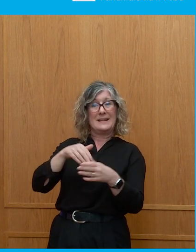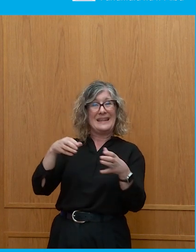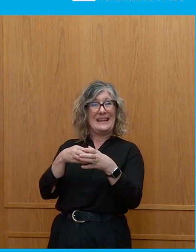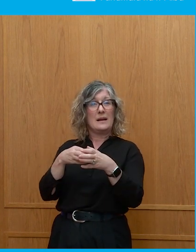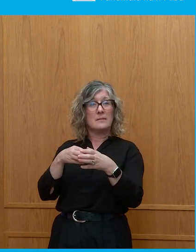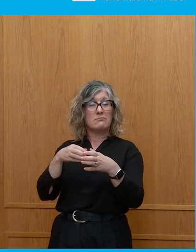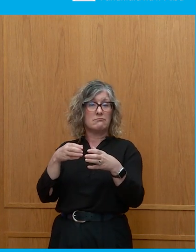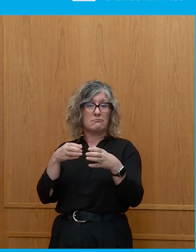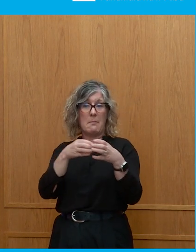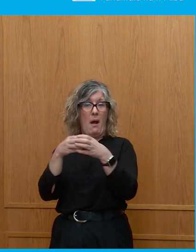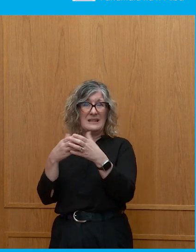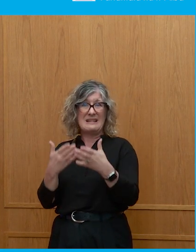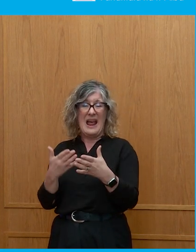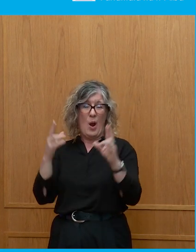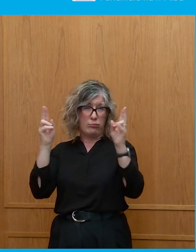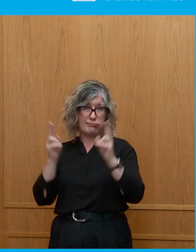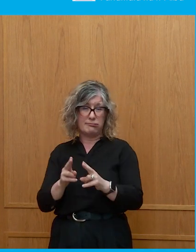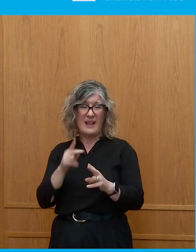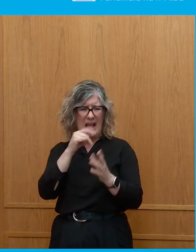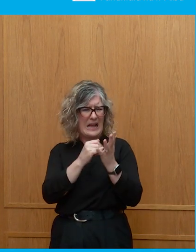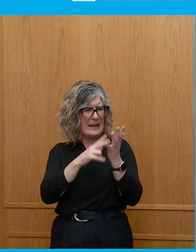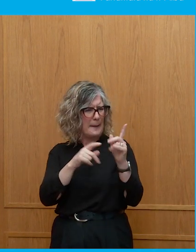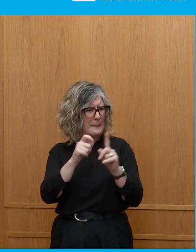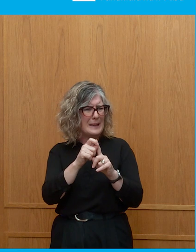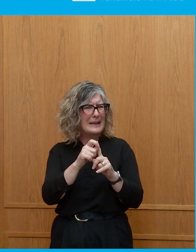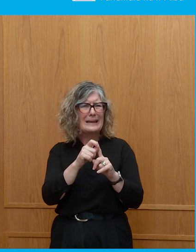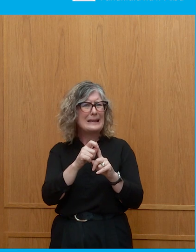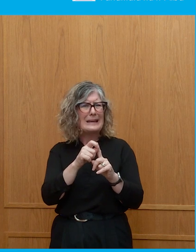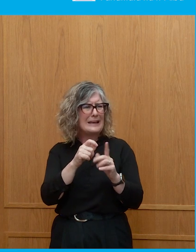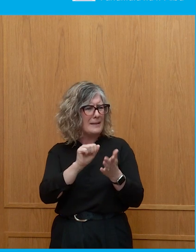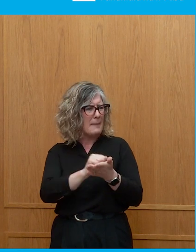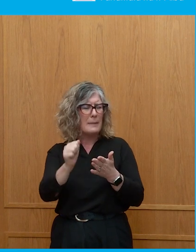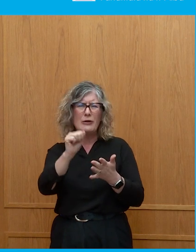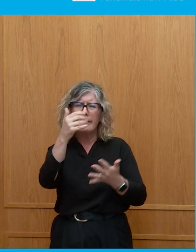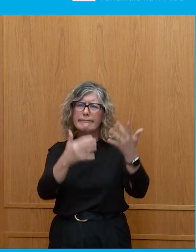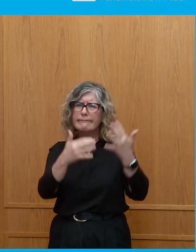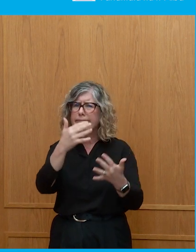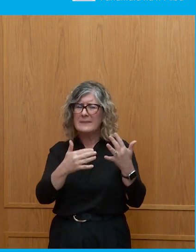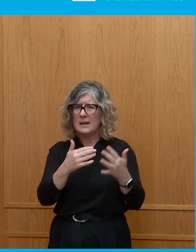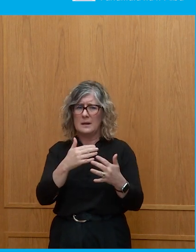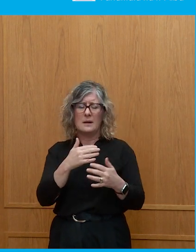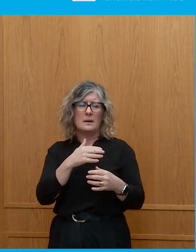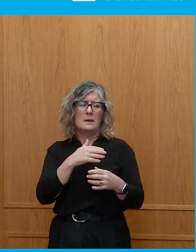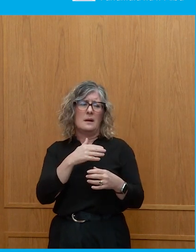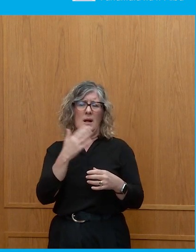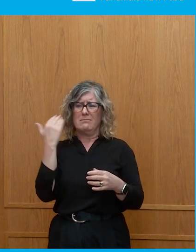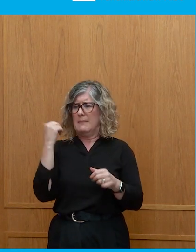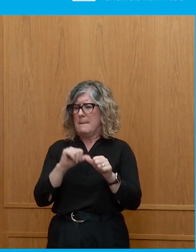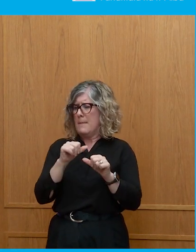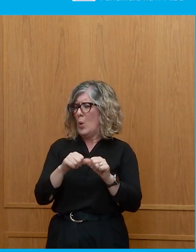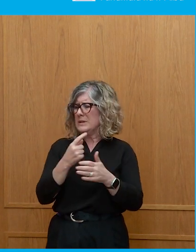or the day before? You know, they've lost half their members from sort of the immediate post-independence referendum days.